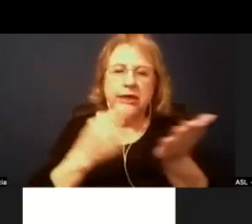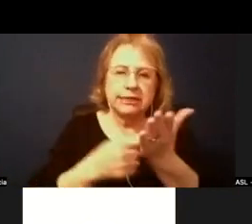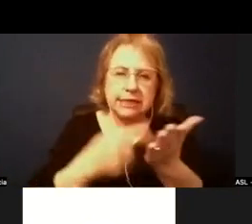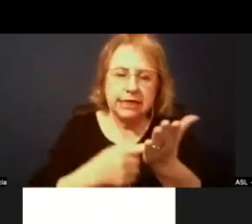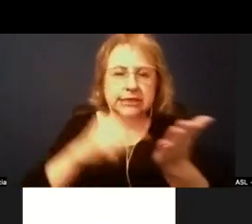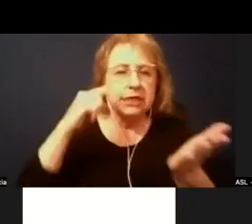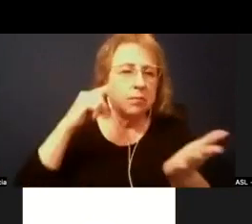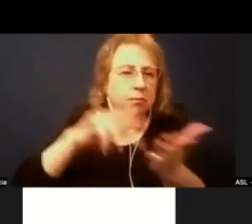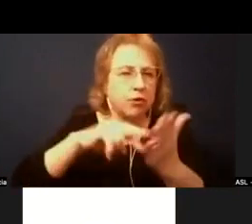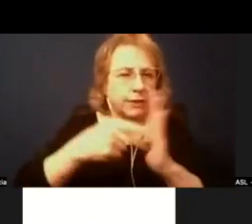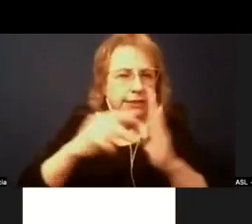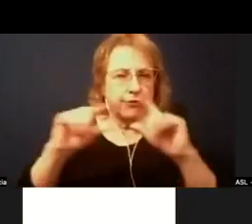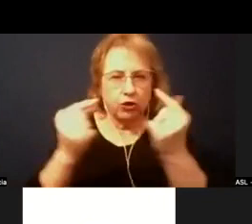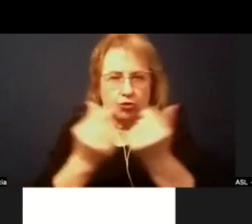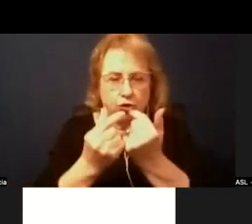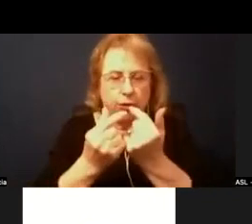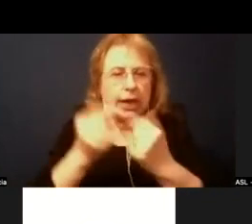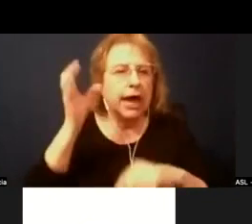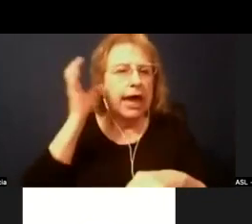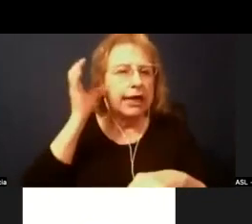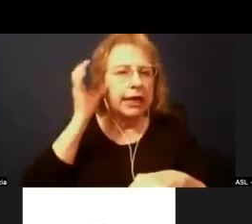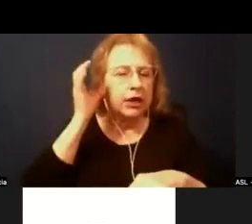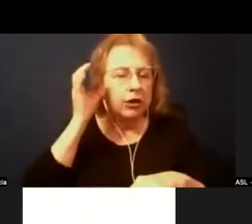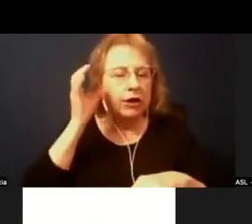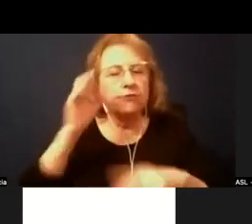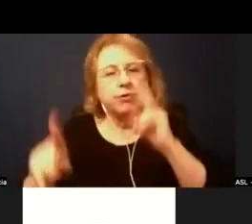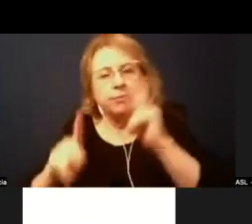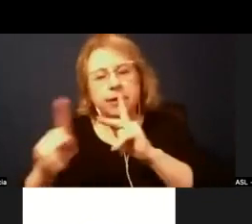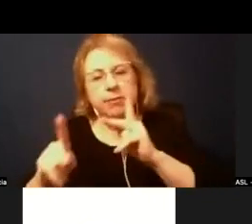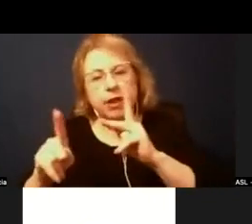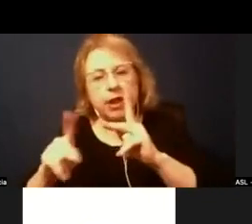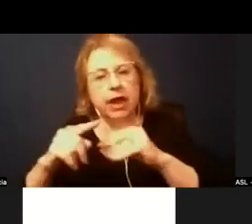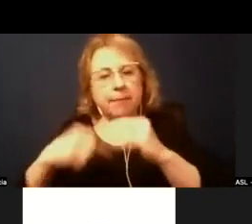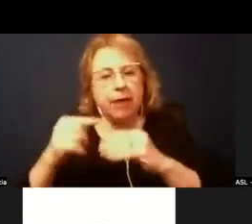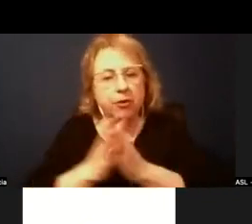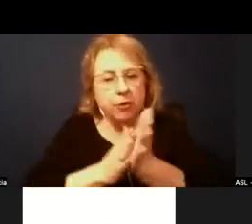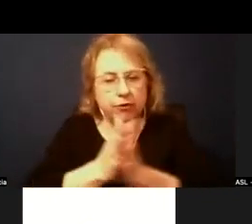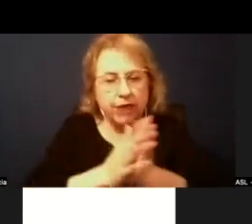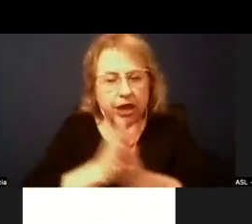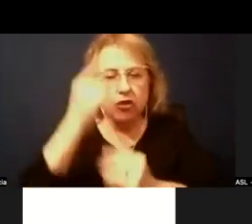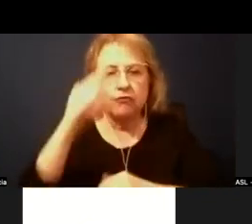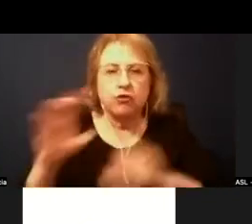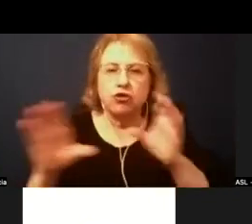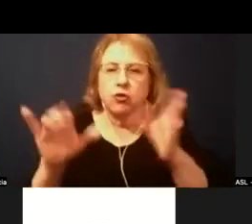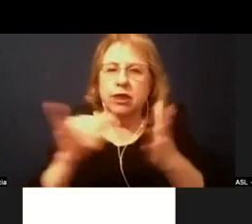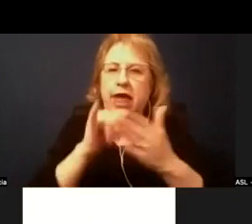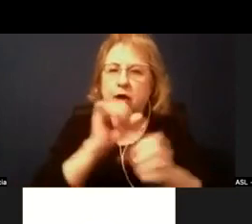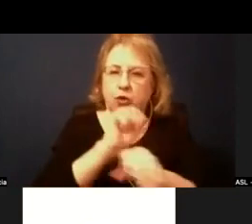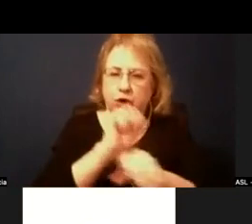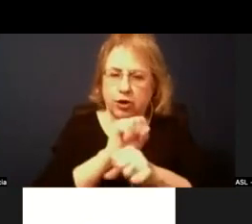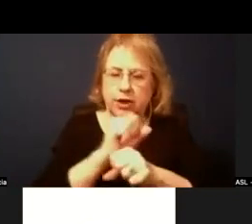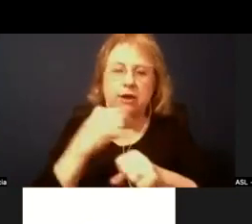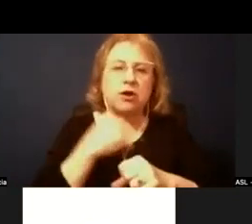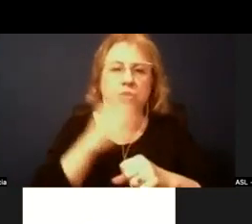the group and hearing from folks about what their motivations were for wanting to do that work in that space. And so, we will